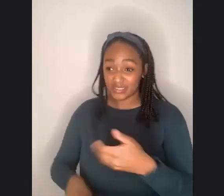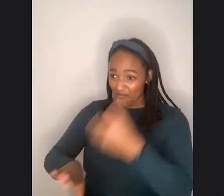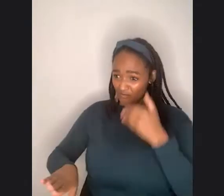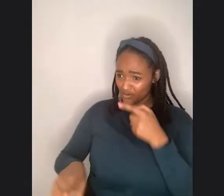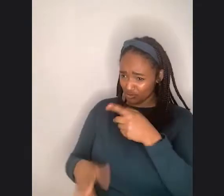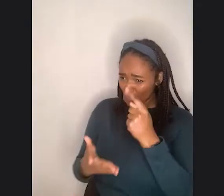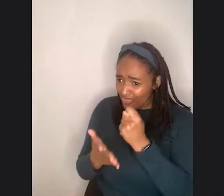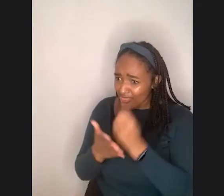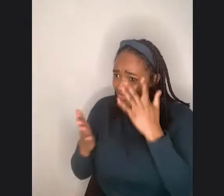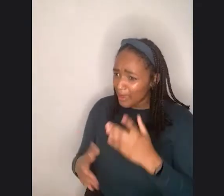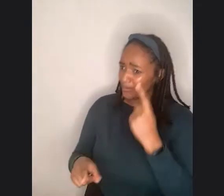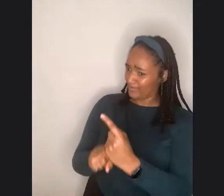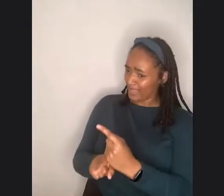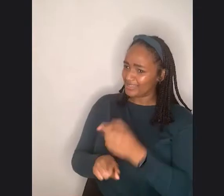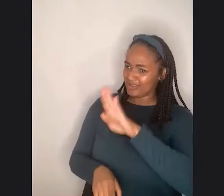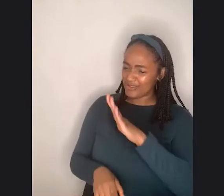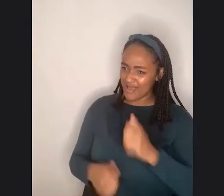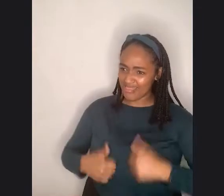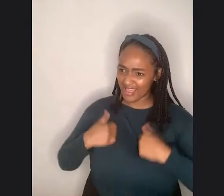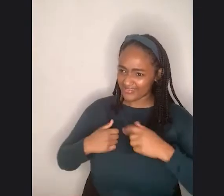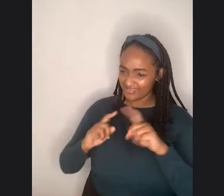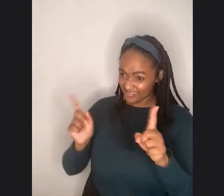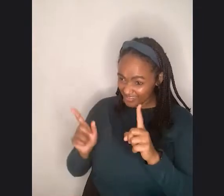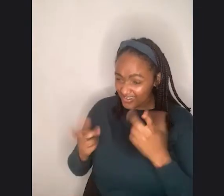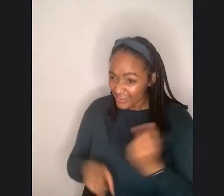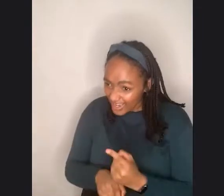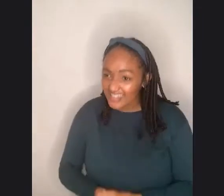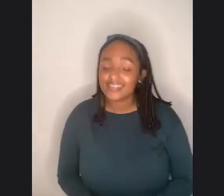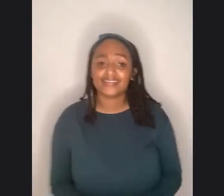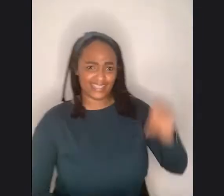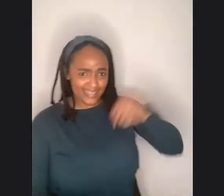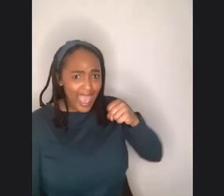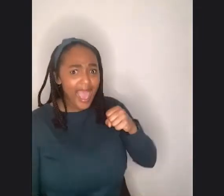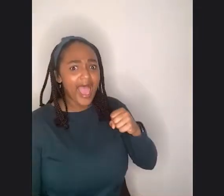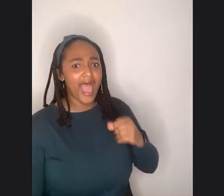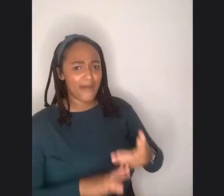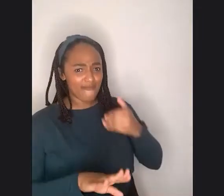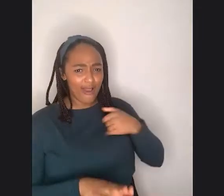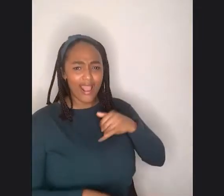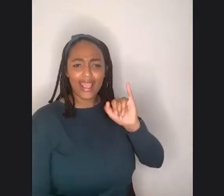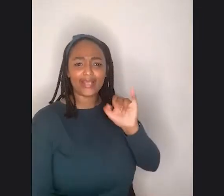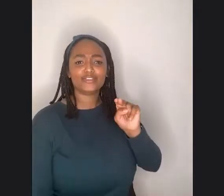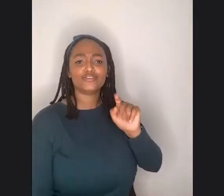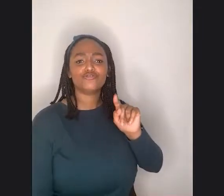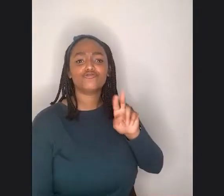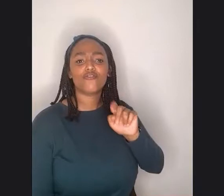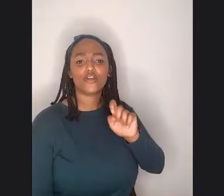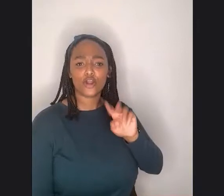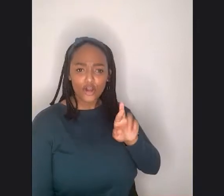was your life like? I was such an introvert. I was such an introvert and I was, um,